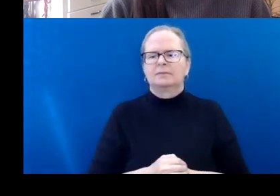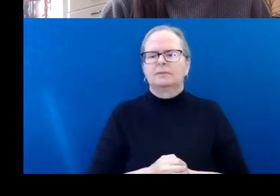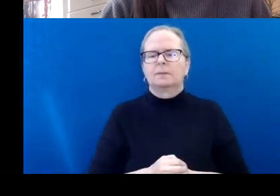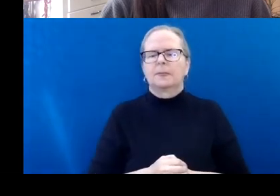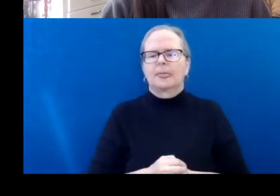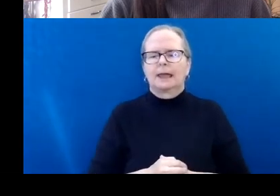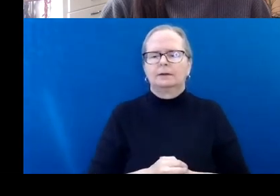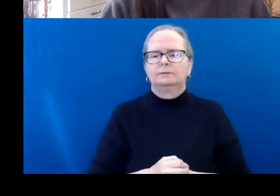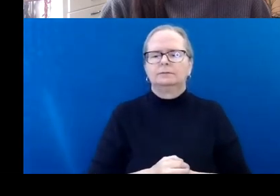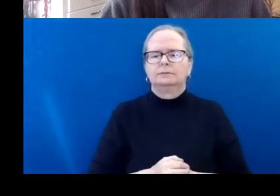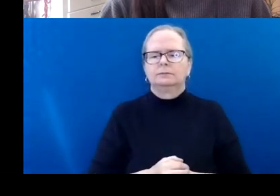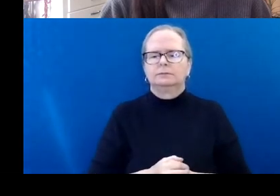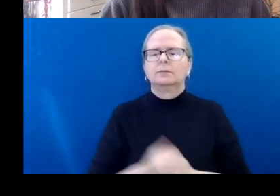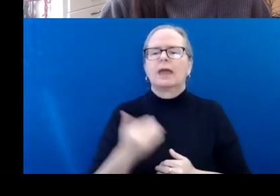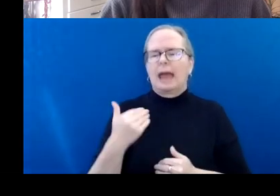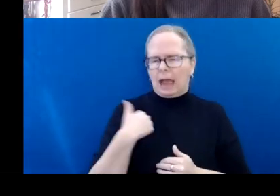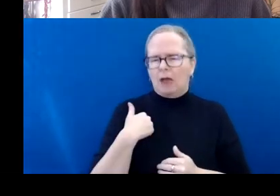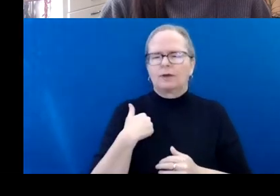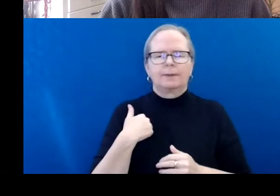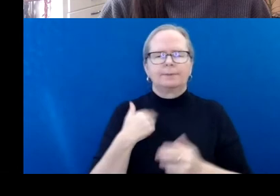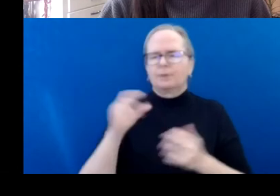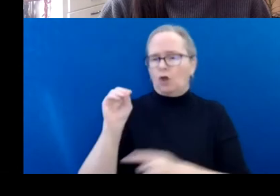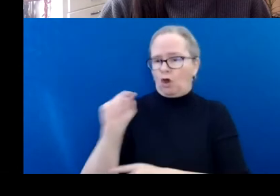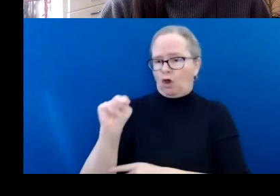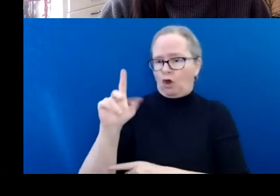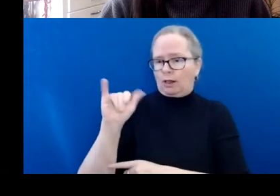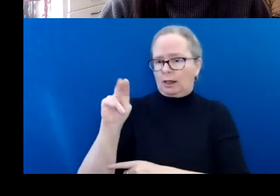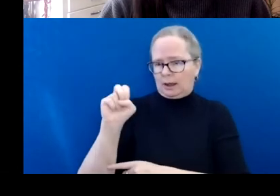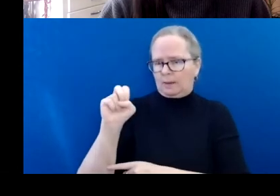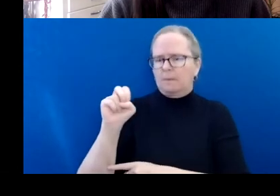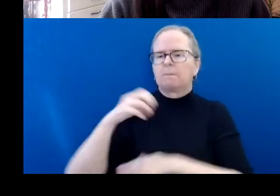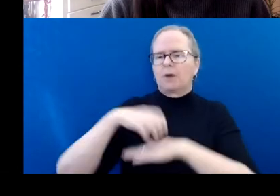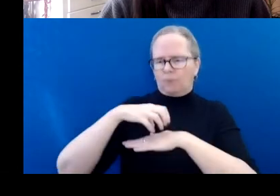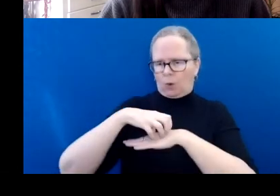SmartSimple, which we have begun transitioning to this year.